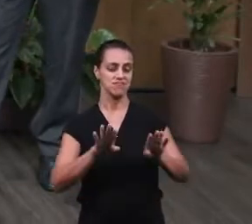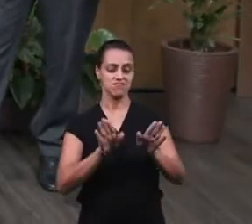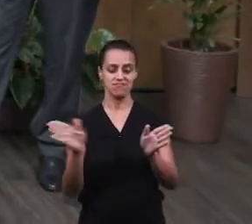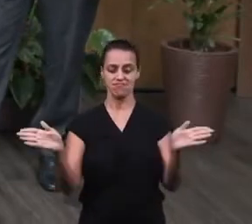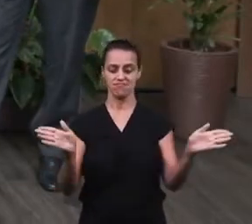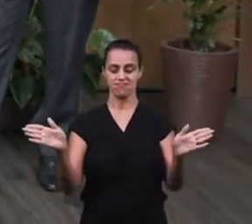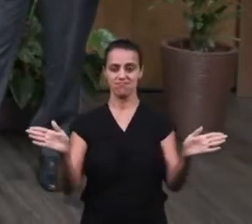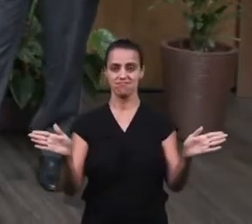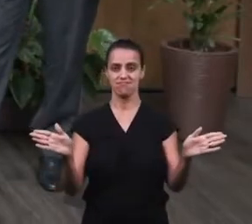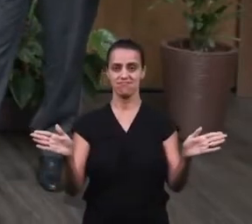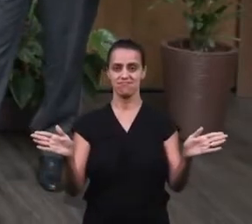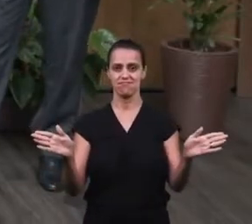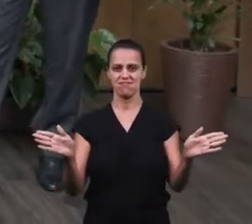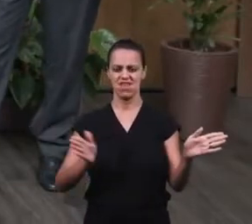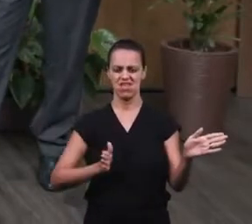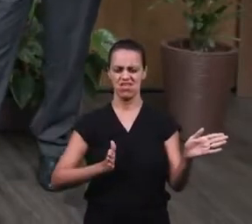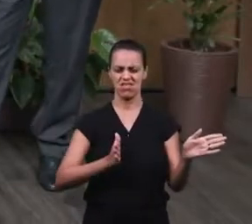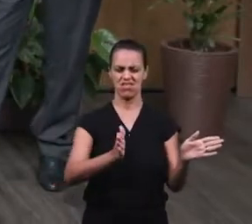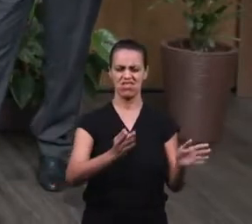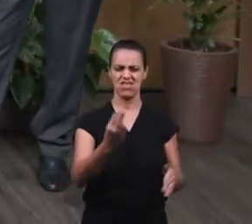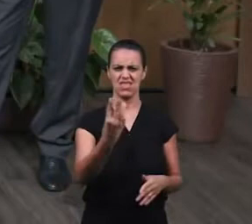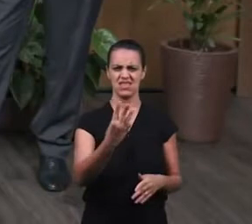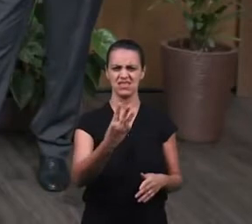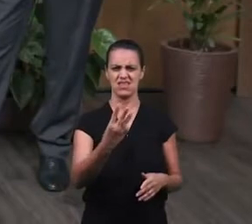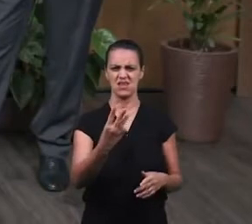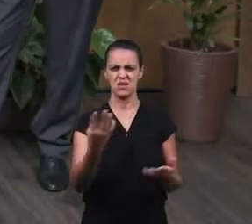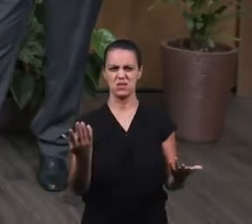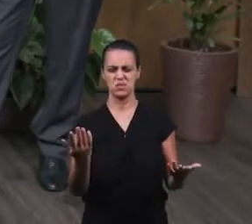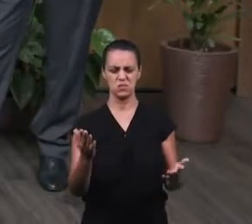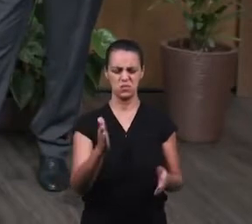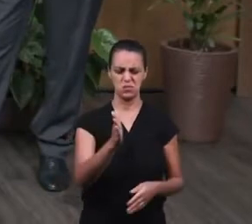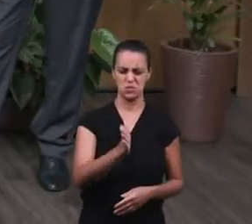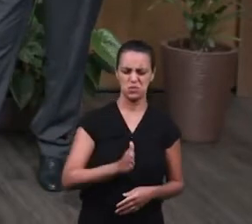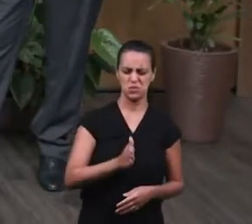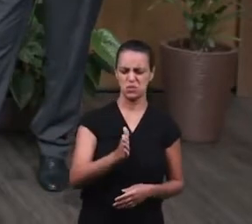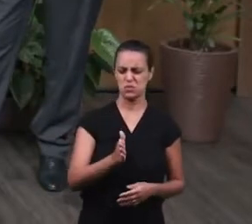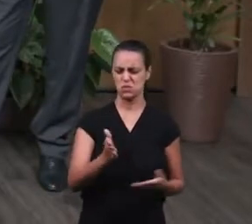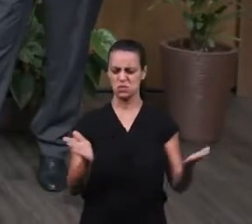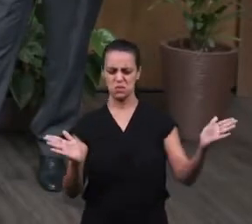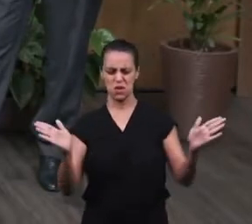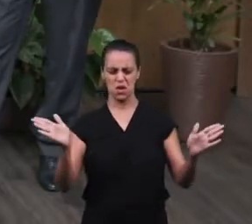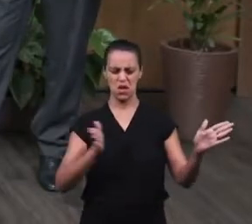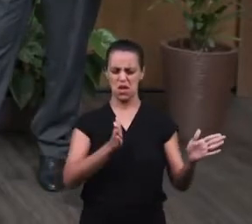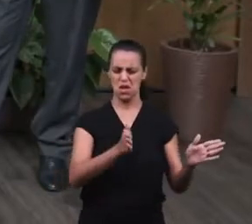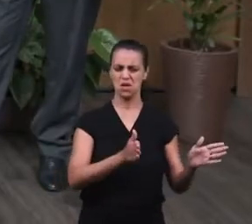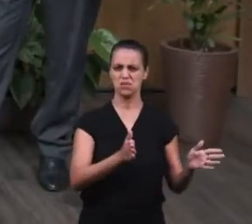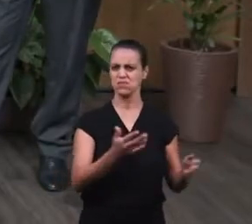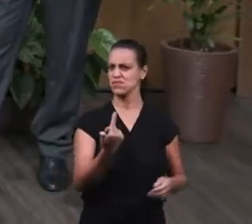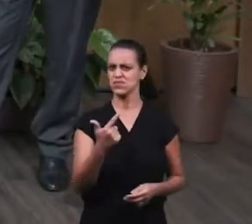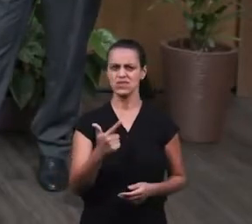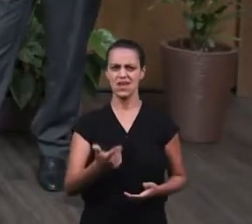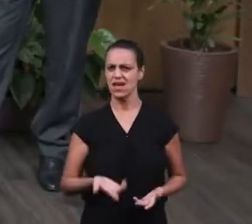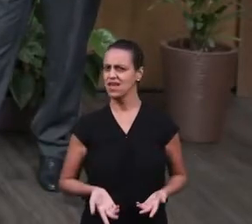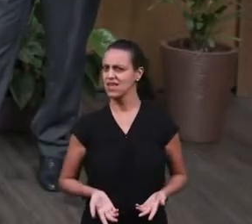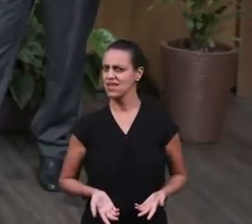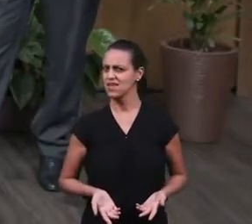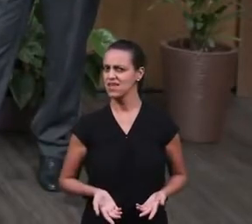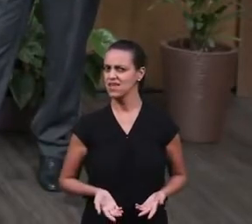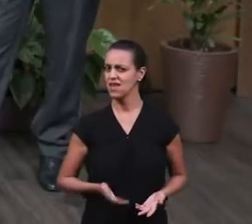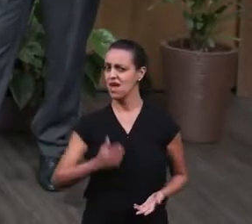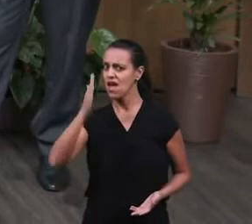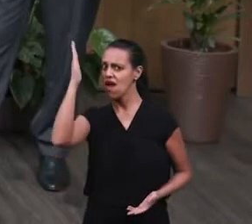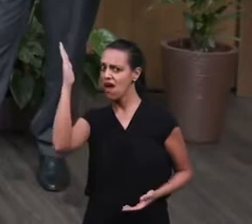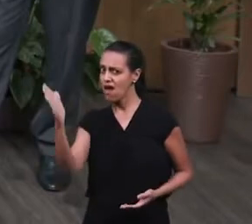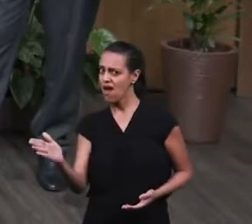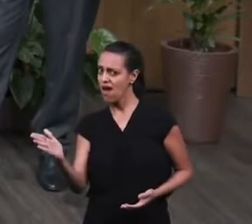there is no third destination, no third destiny, or no midterm for men. It's either